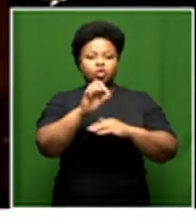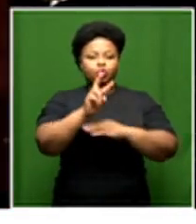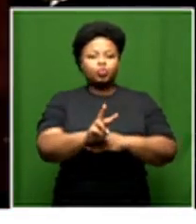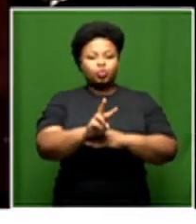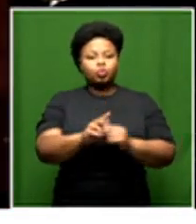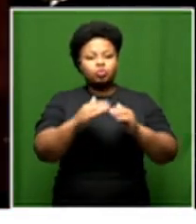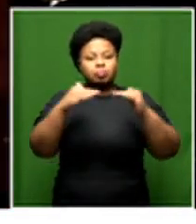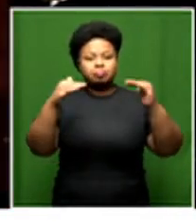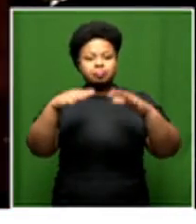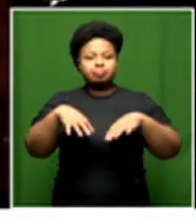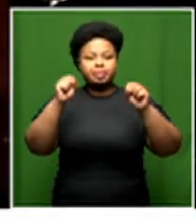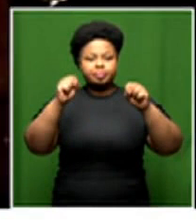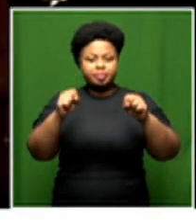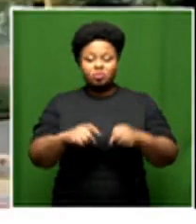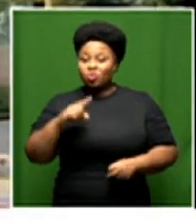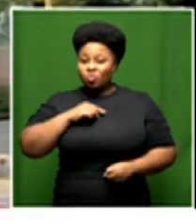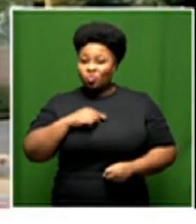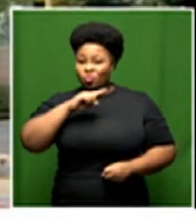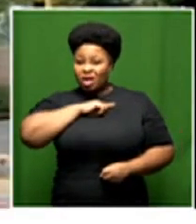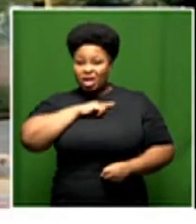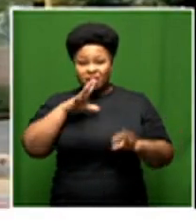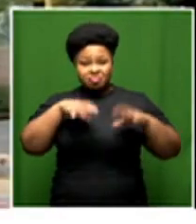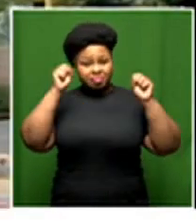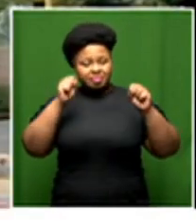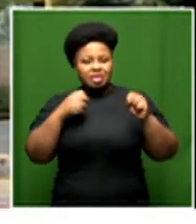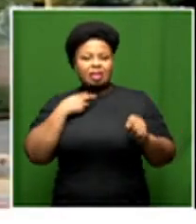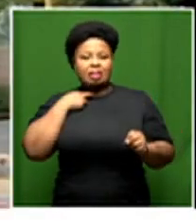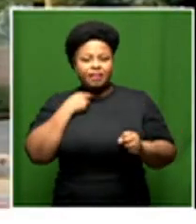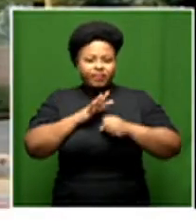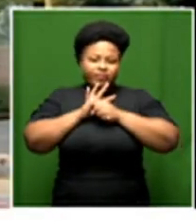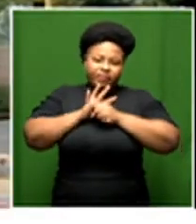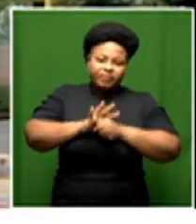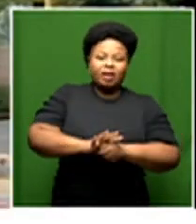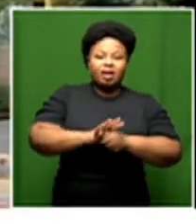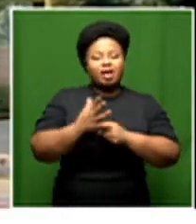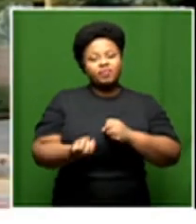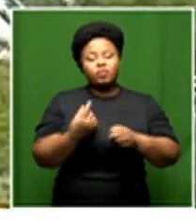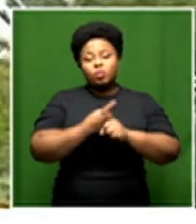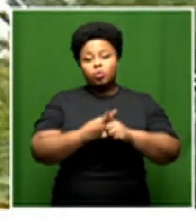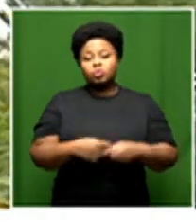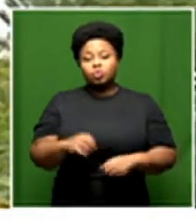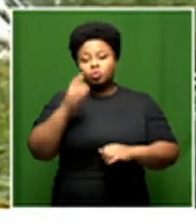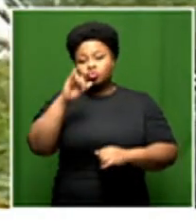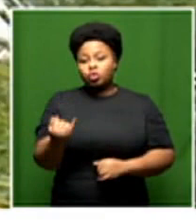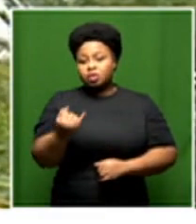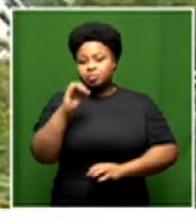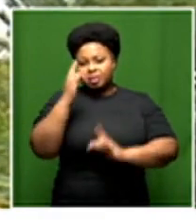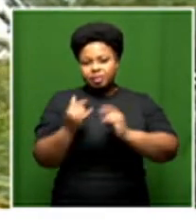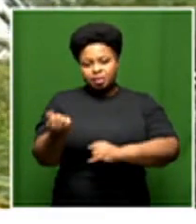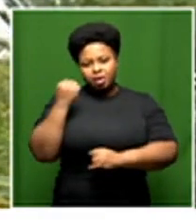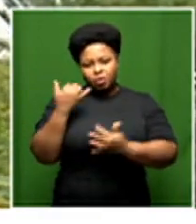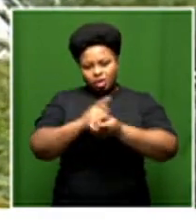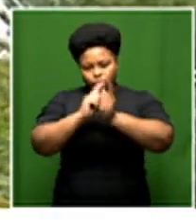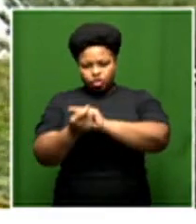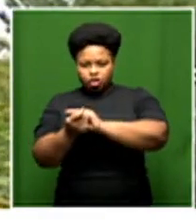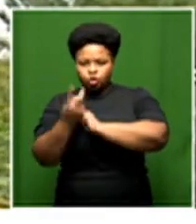load shedding. It says one of the reasons for load shedding is the constraints on its network. Johannesburg City Power has, meanwhile, switched